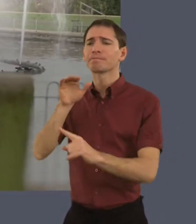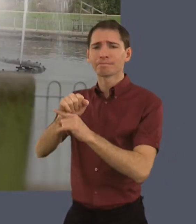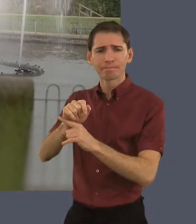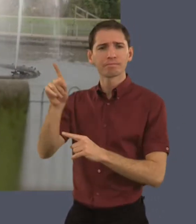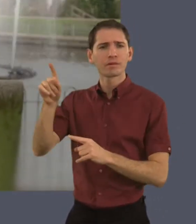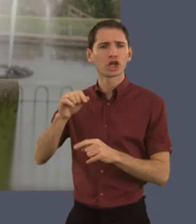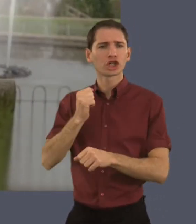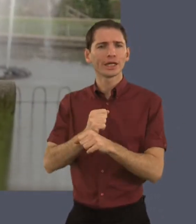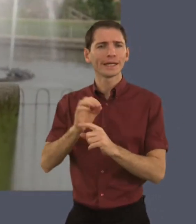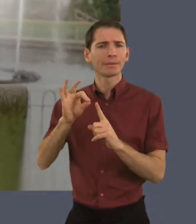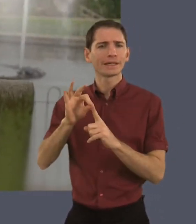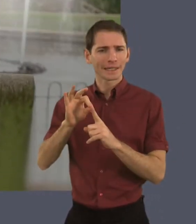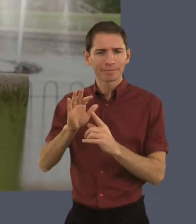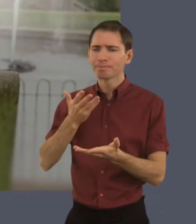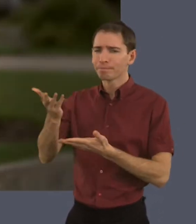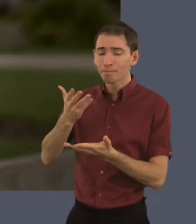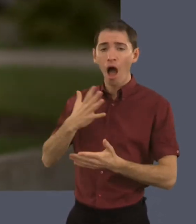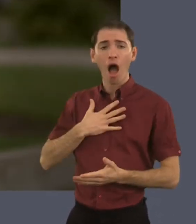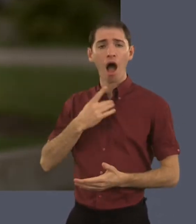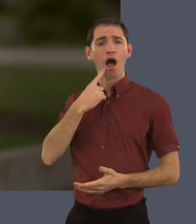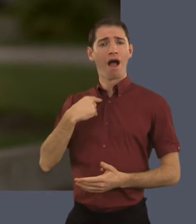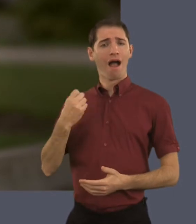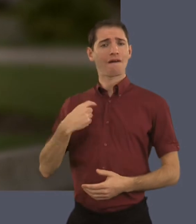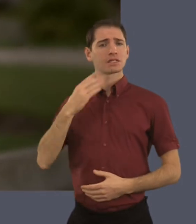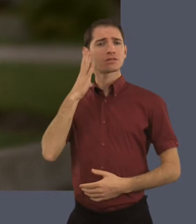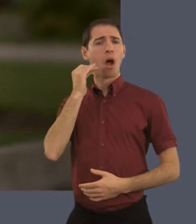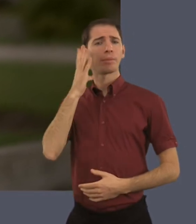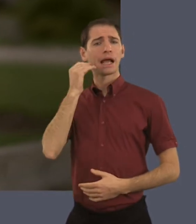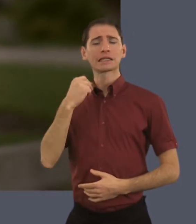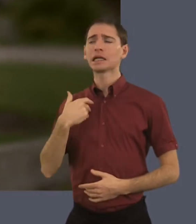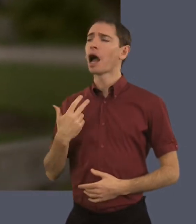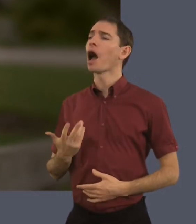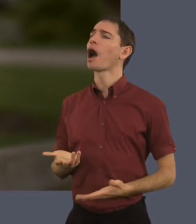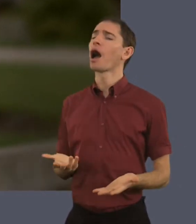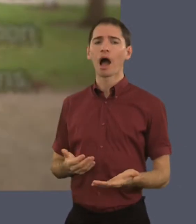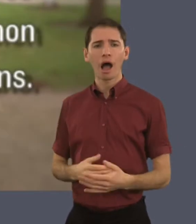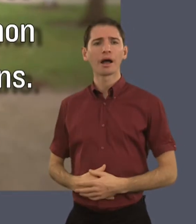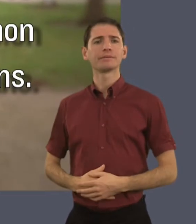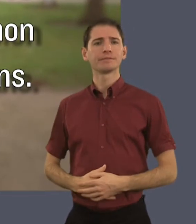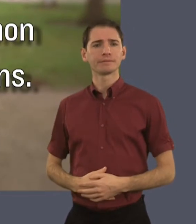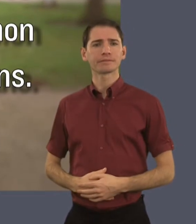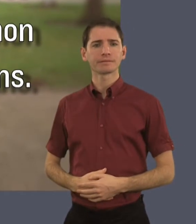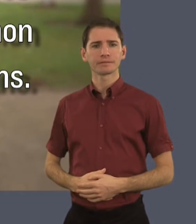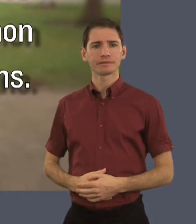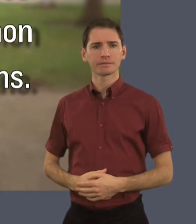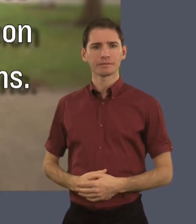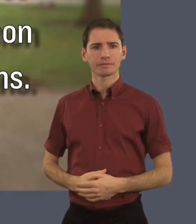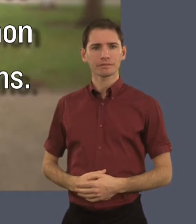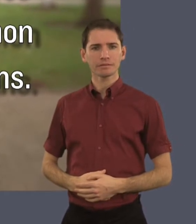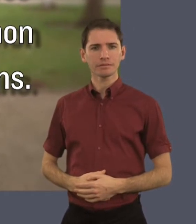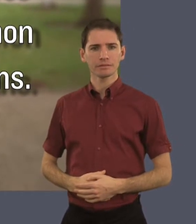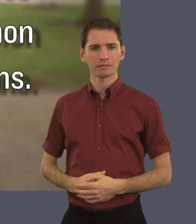do regular exercise. Then when I contacted GP, I was diagnosed with diabetes.